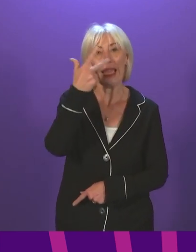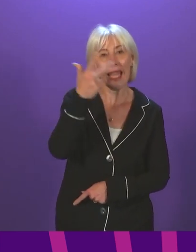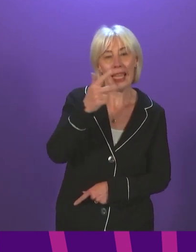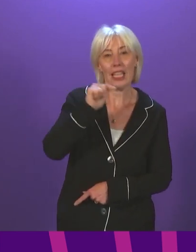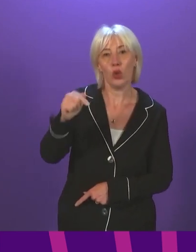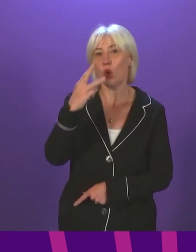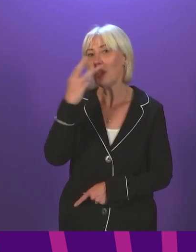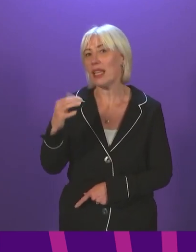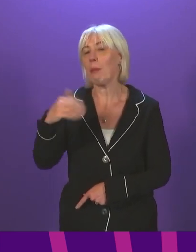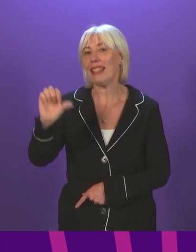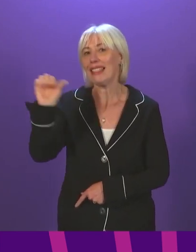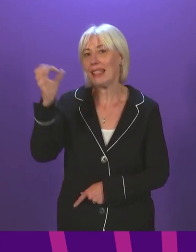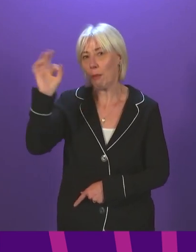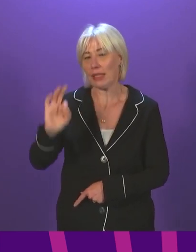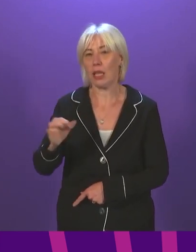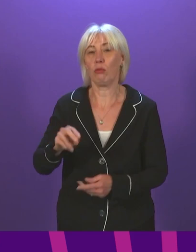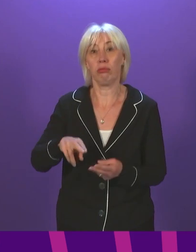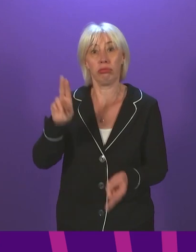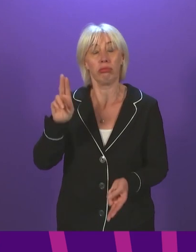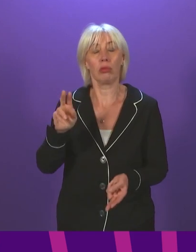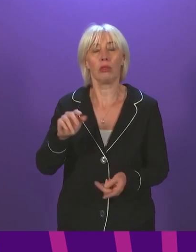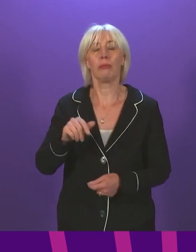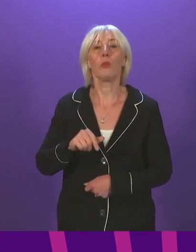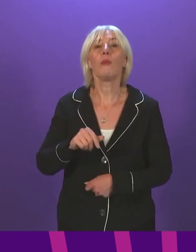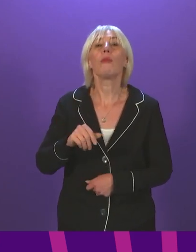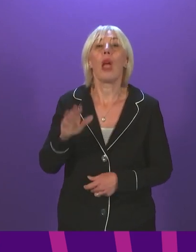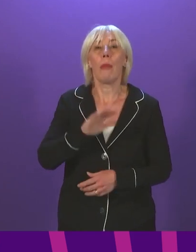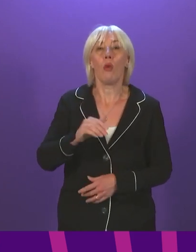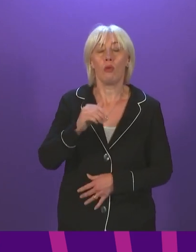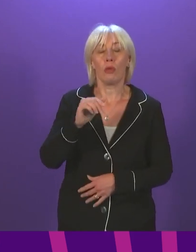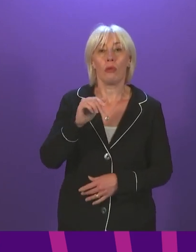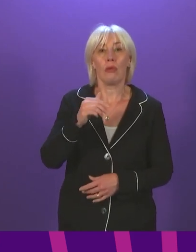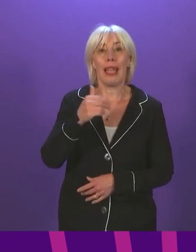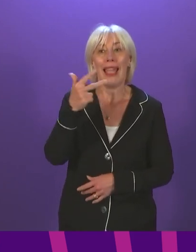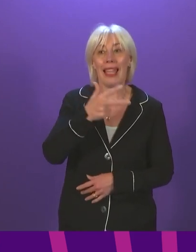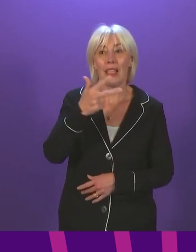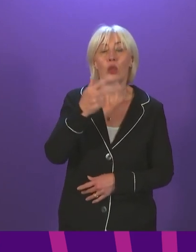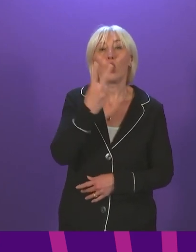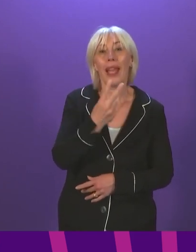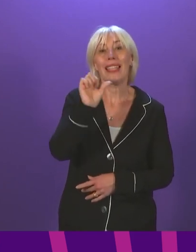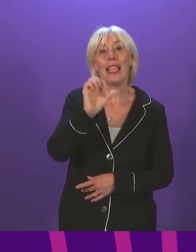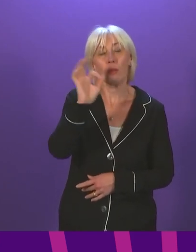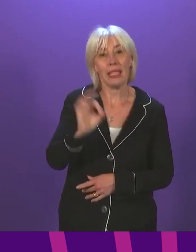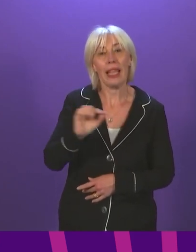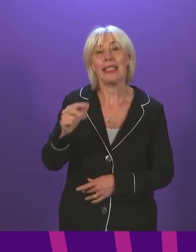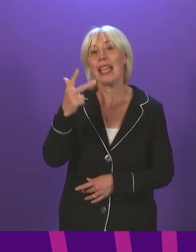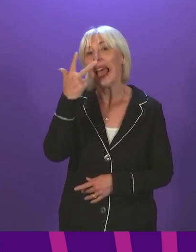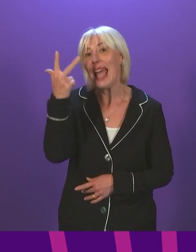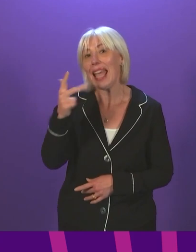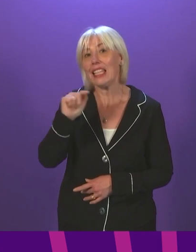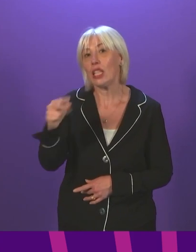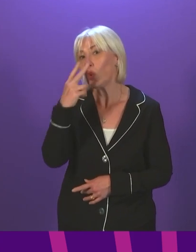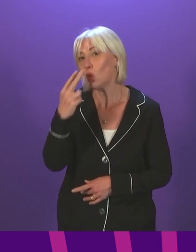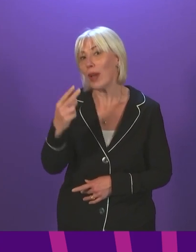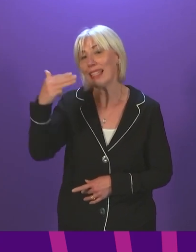to 29-year-olds. Around 76 per cent of 18 to 29-year-olds have, though, had a first dose, so the proportion in that age group